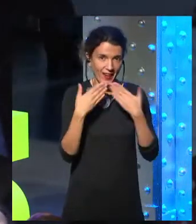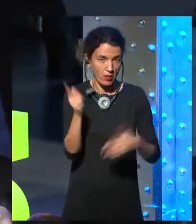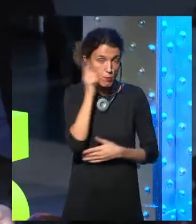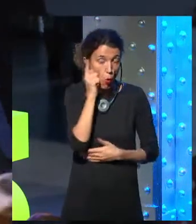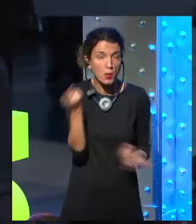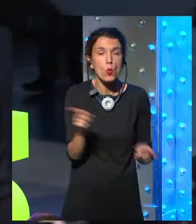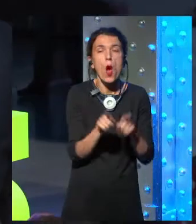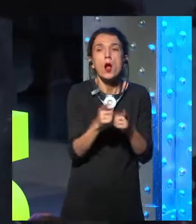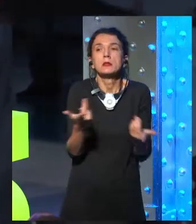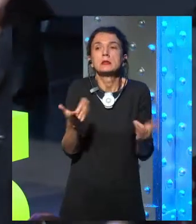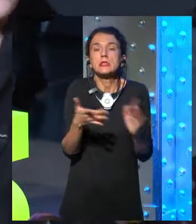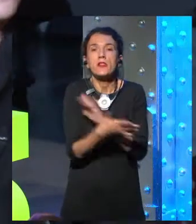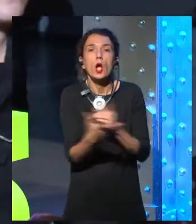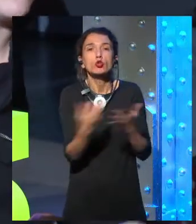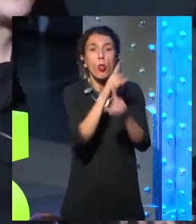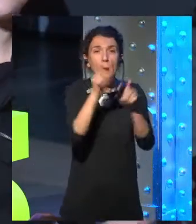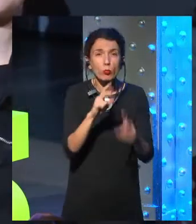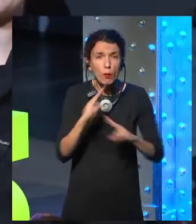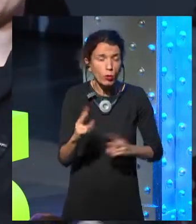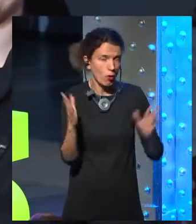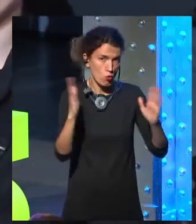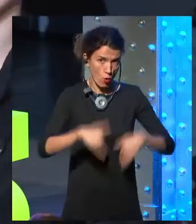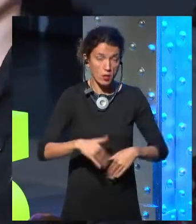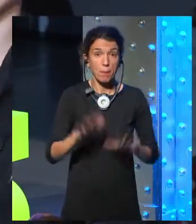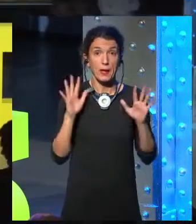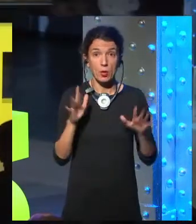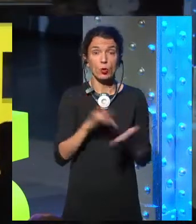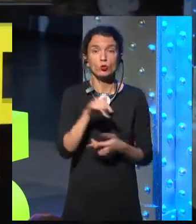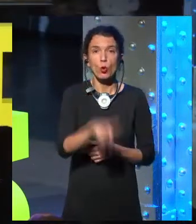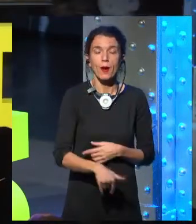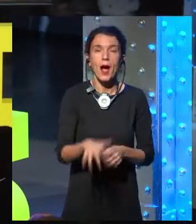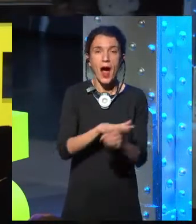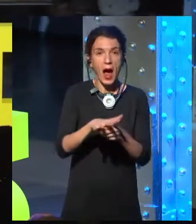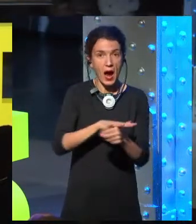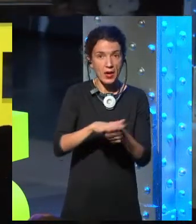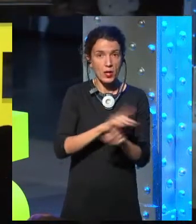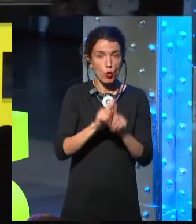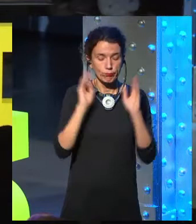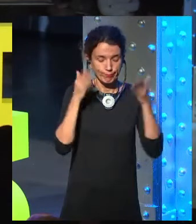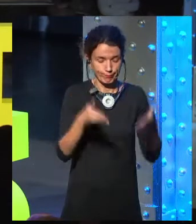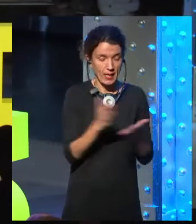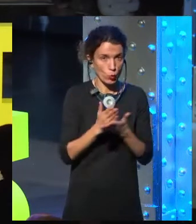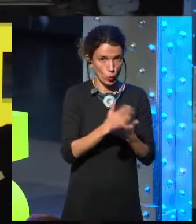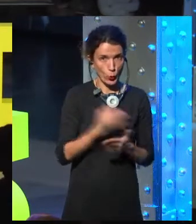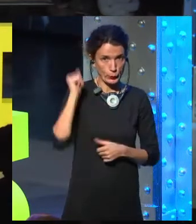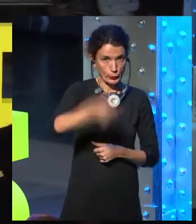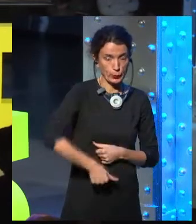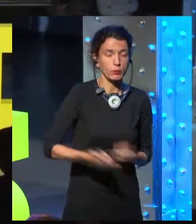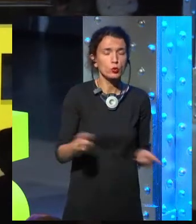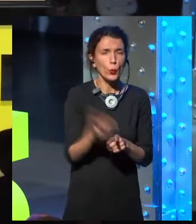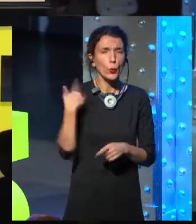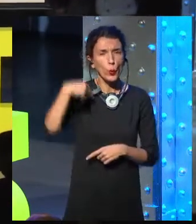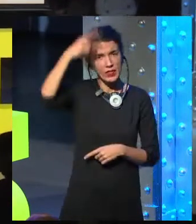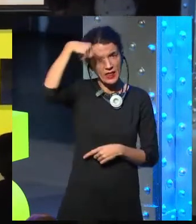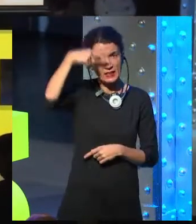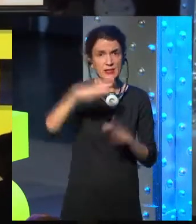historical perspective. When I was writing my thesis on mobile phones, right when the iPhone came out, I found this theory of calm